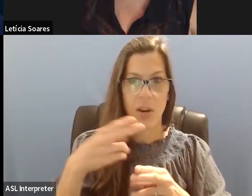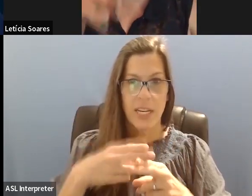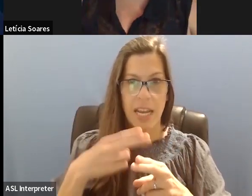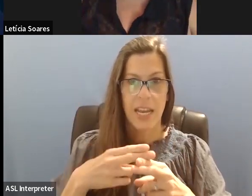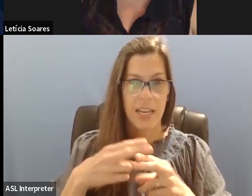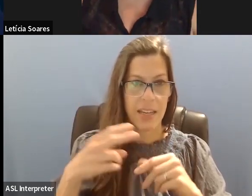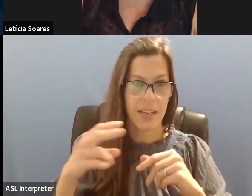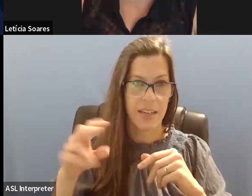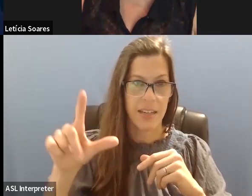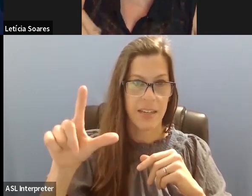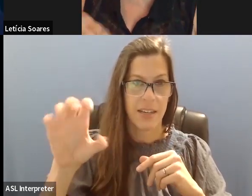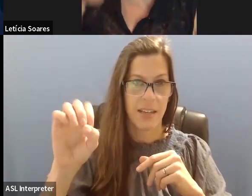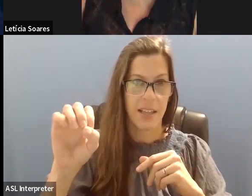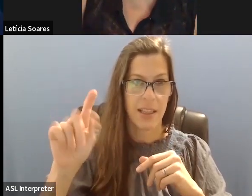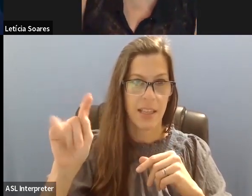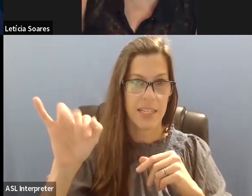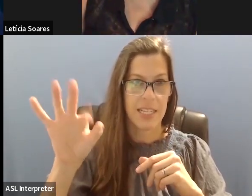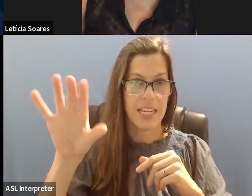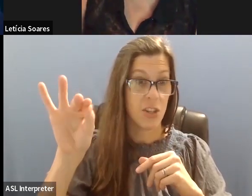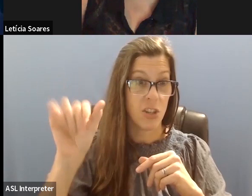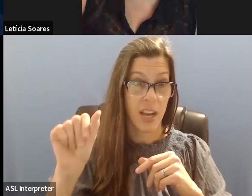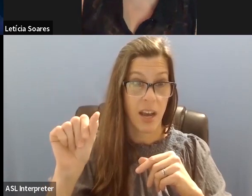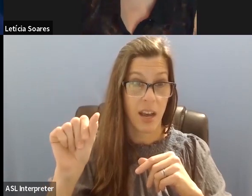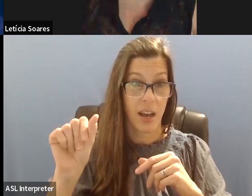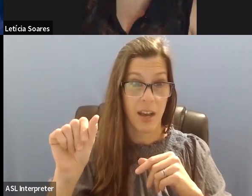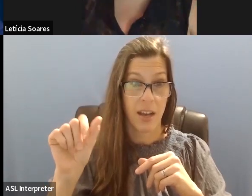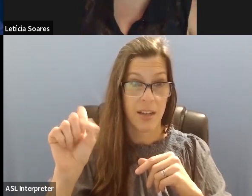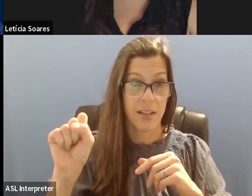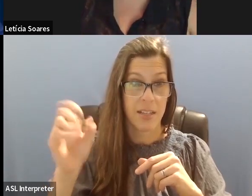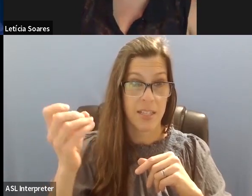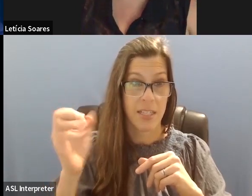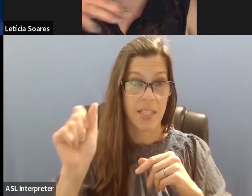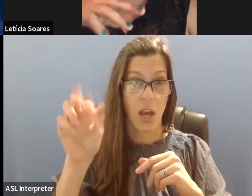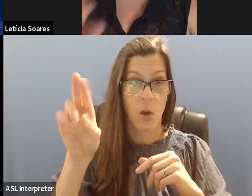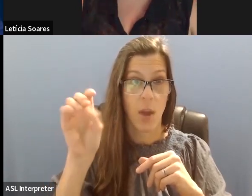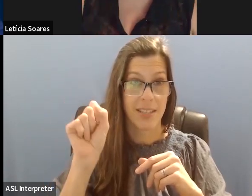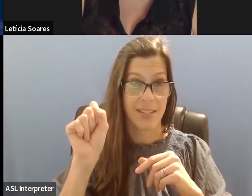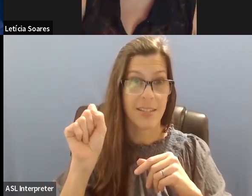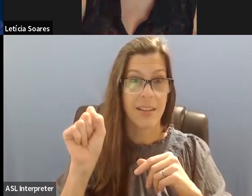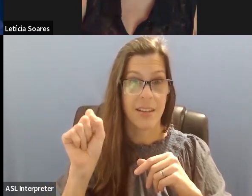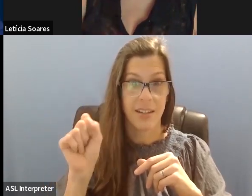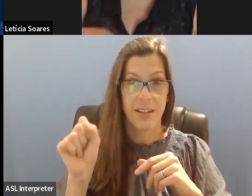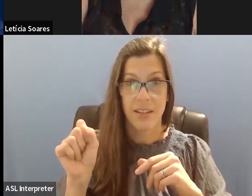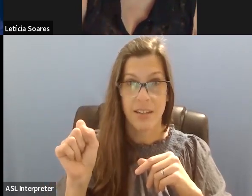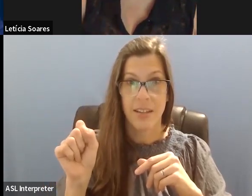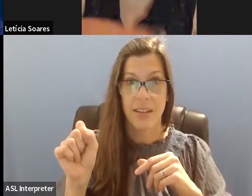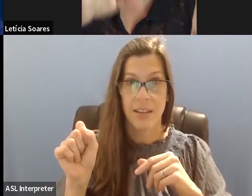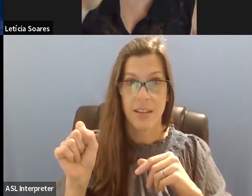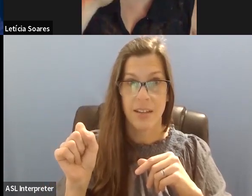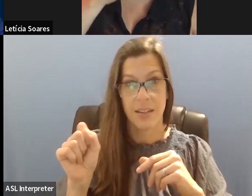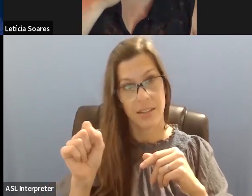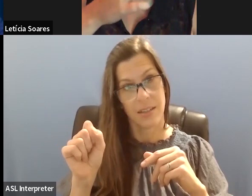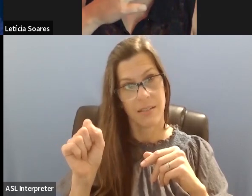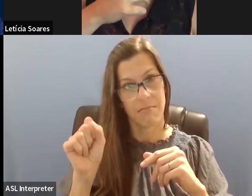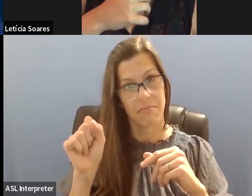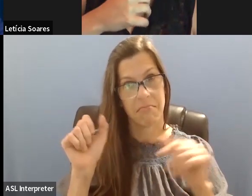It said like Dinosaur and L-E-T-I-A-S-A-U. I can, I can, L-E-T-I-C-I-A-S-A